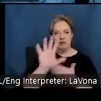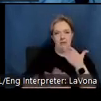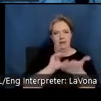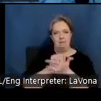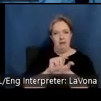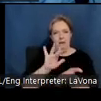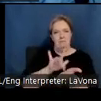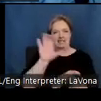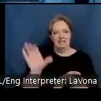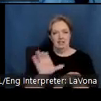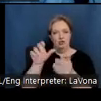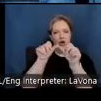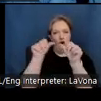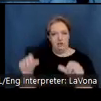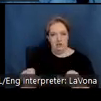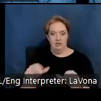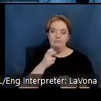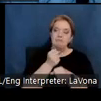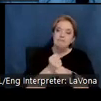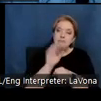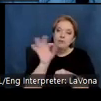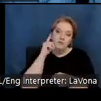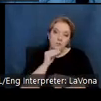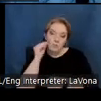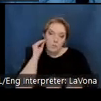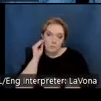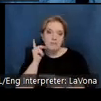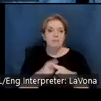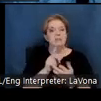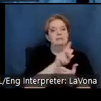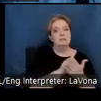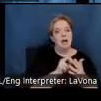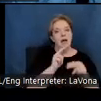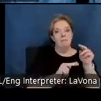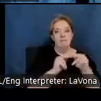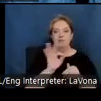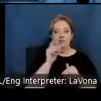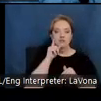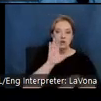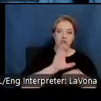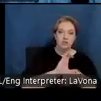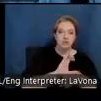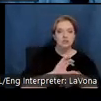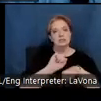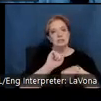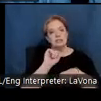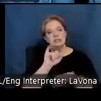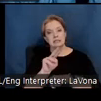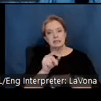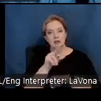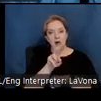In addition to making furniture for homes, Sam designed and built furniture for church, synagogue, and corporate clients.